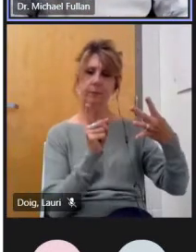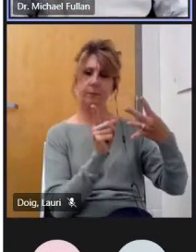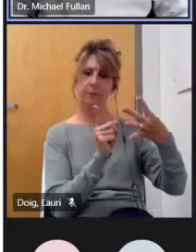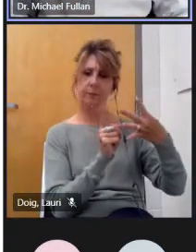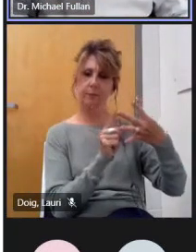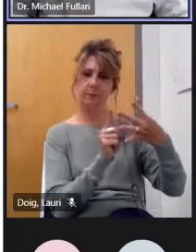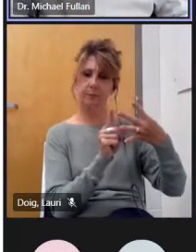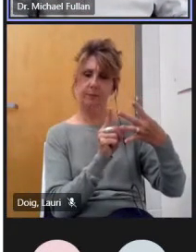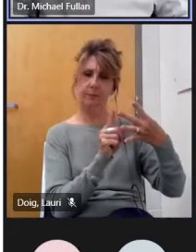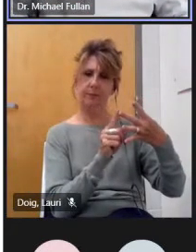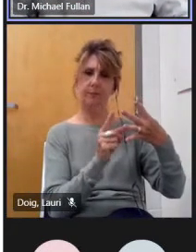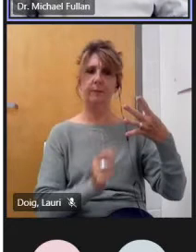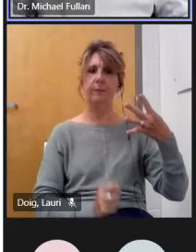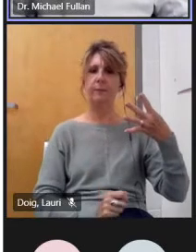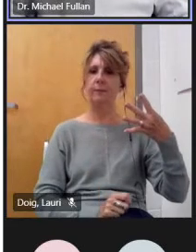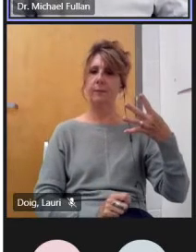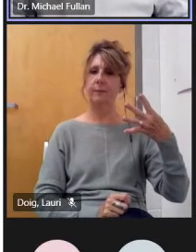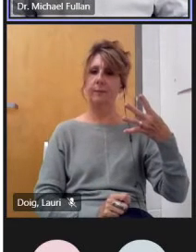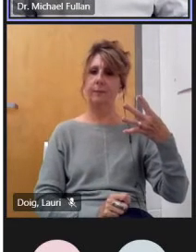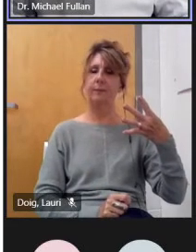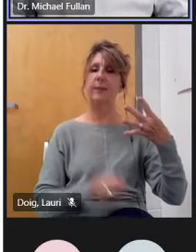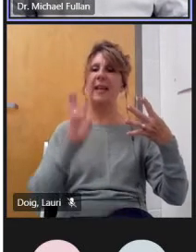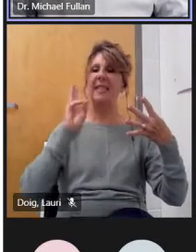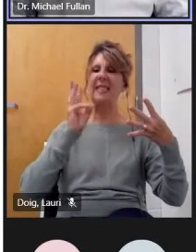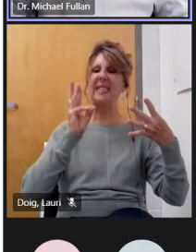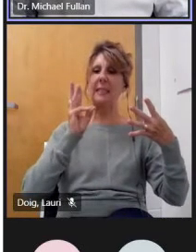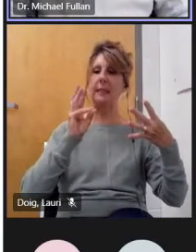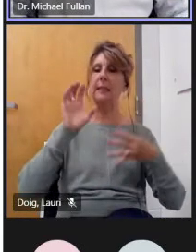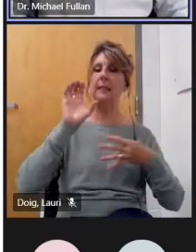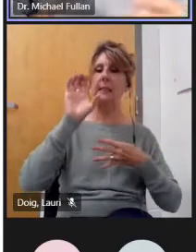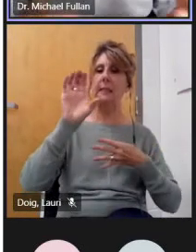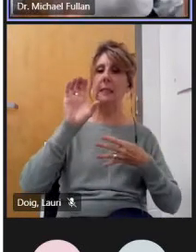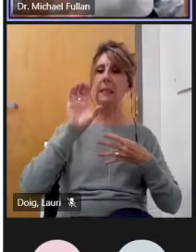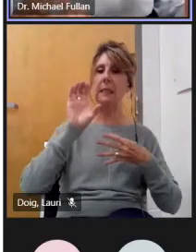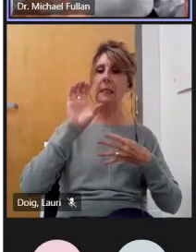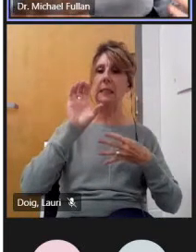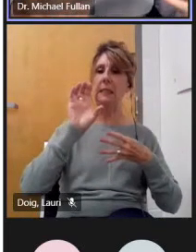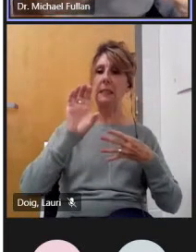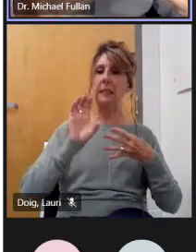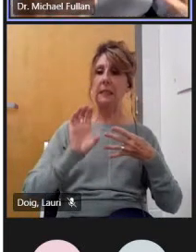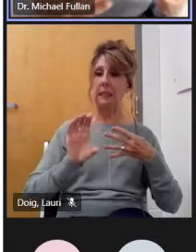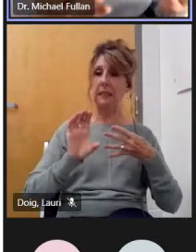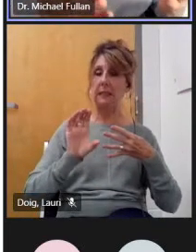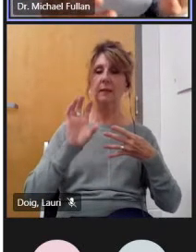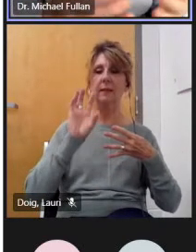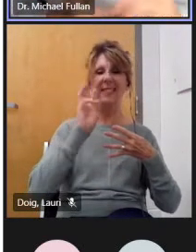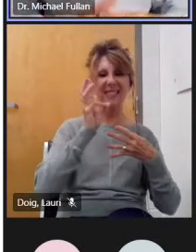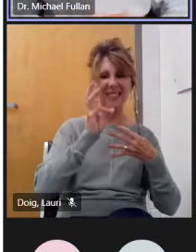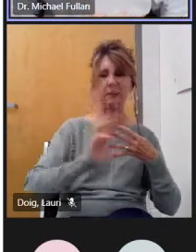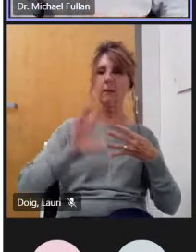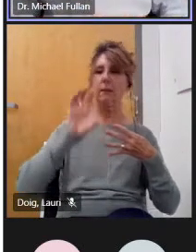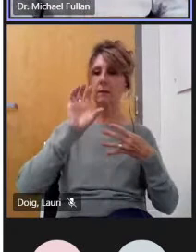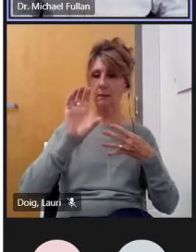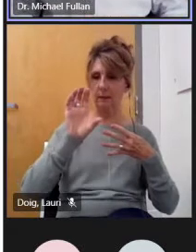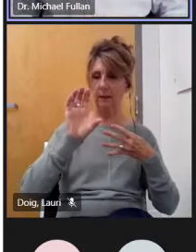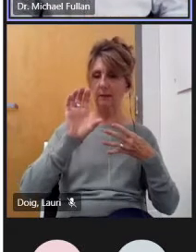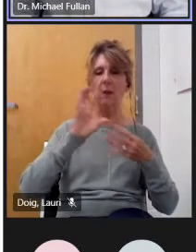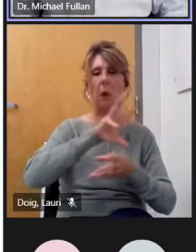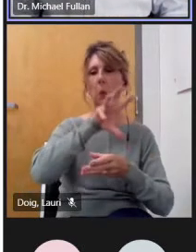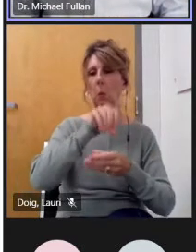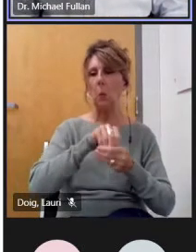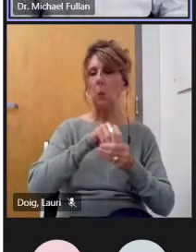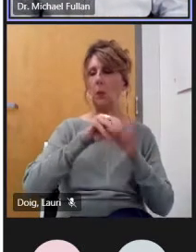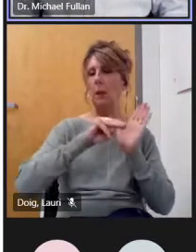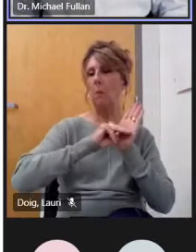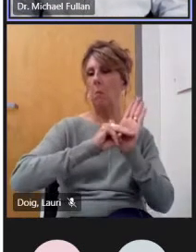is uh the six c's and it is about uh it is about uh these are all in our model uh